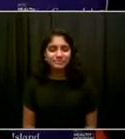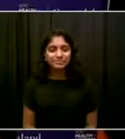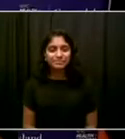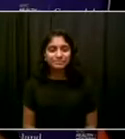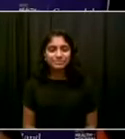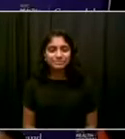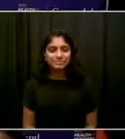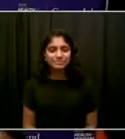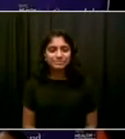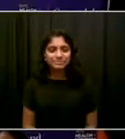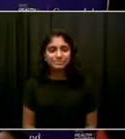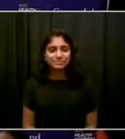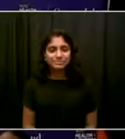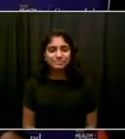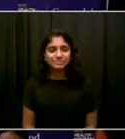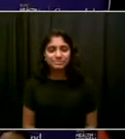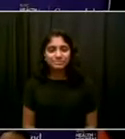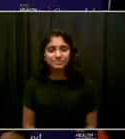All right.